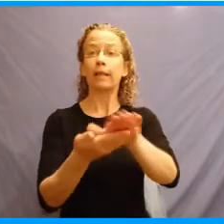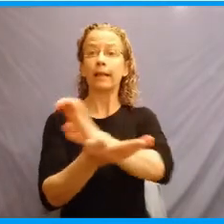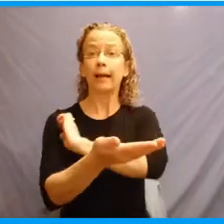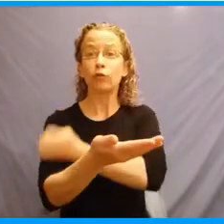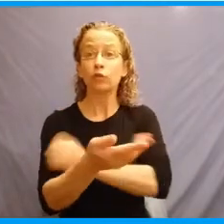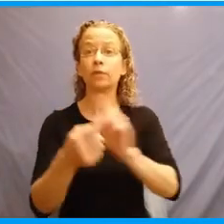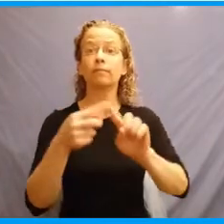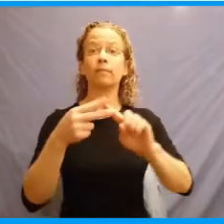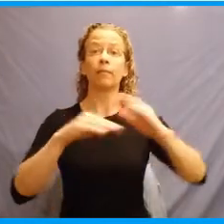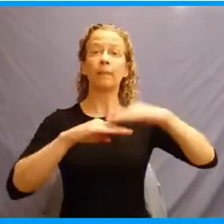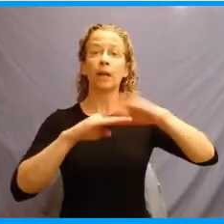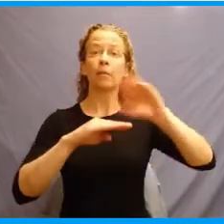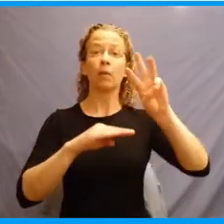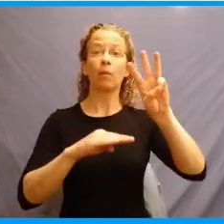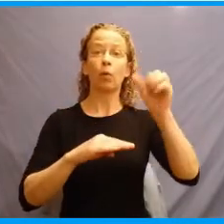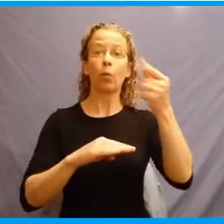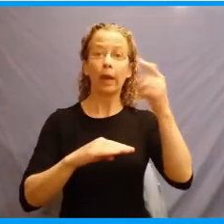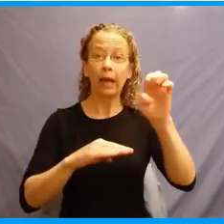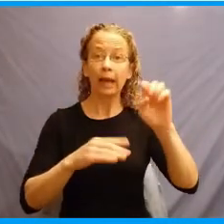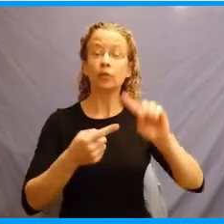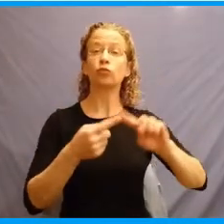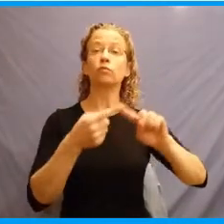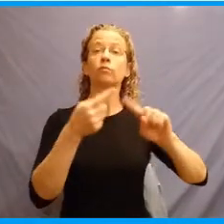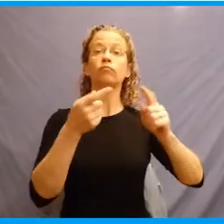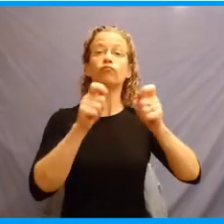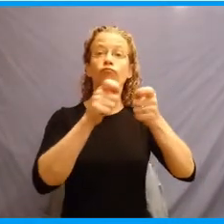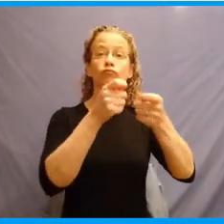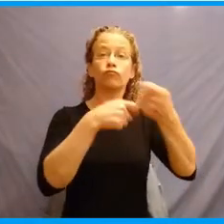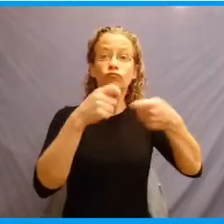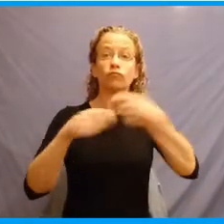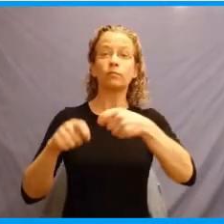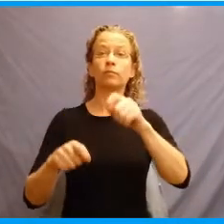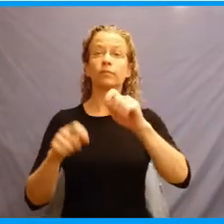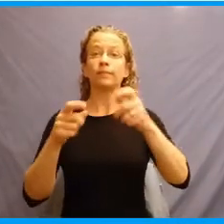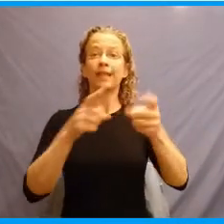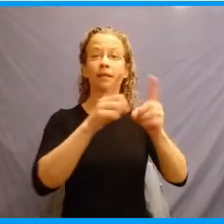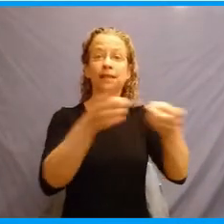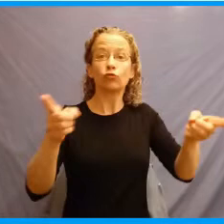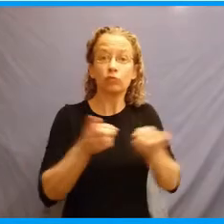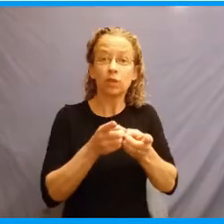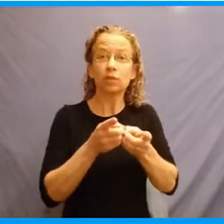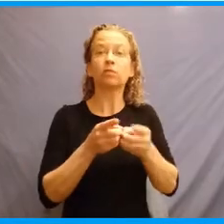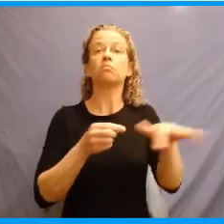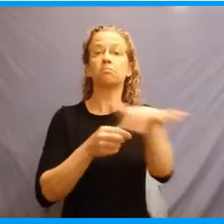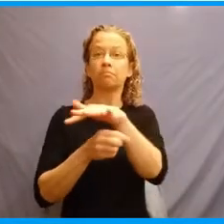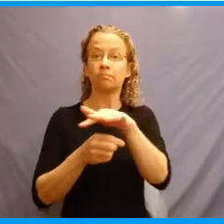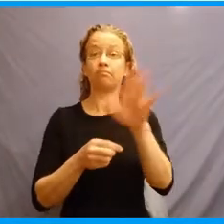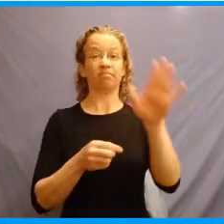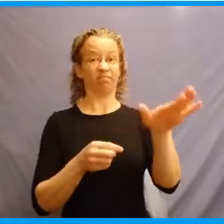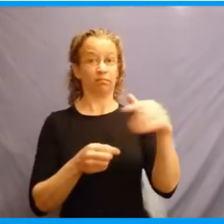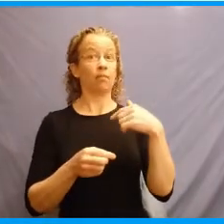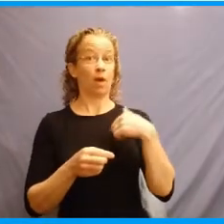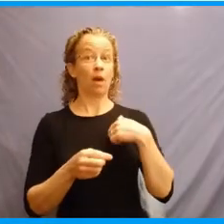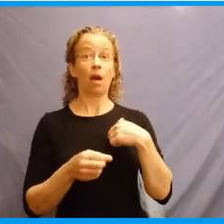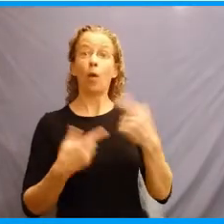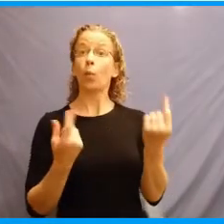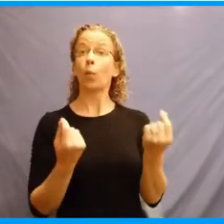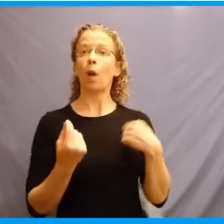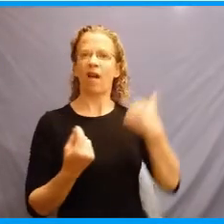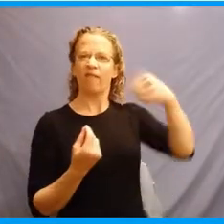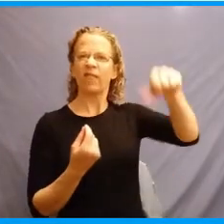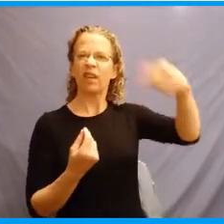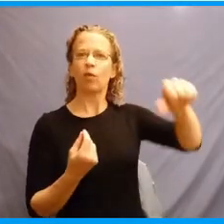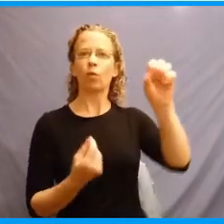minimum wage, redistricting. Well, I'm here to tell you that I vetoed